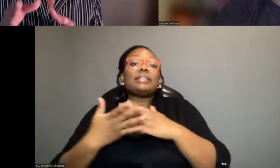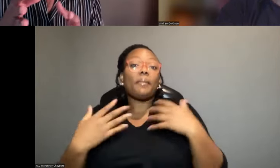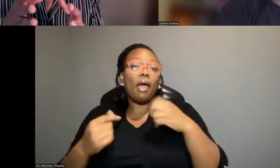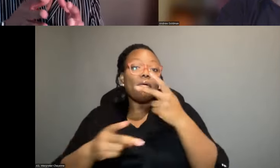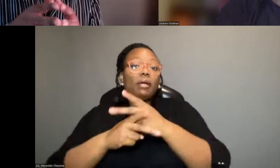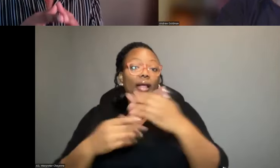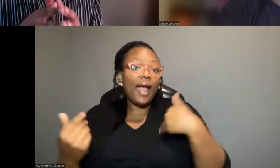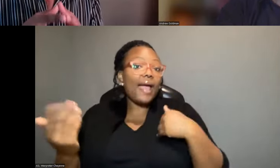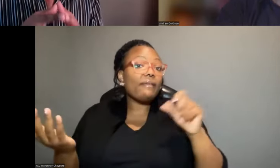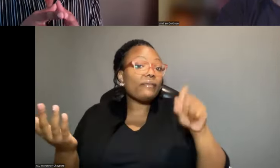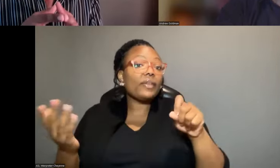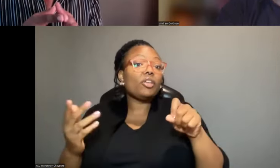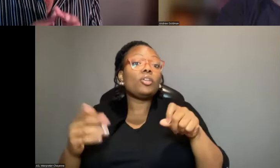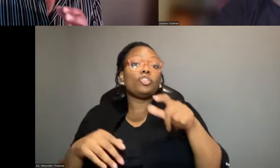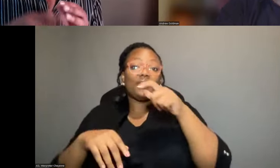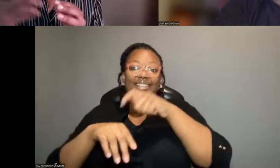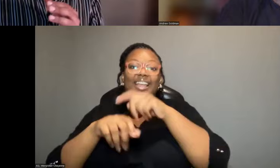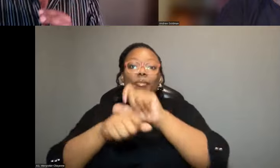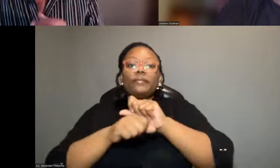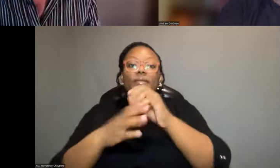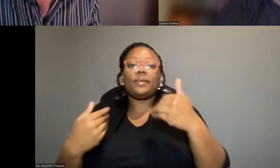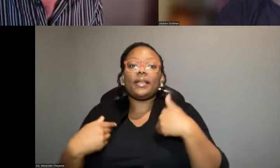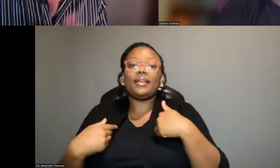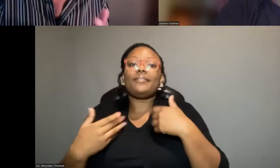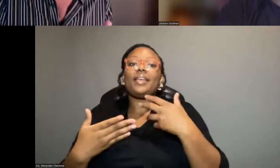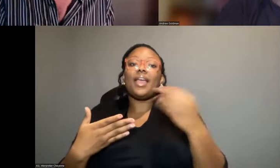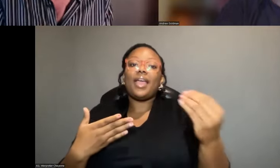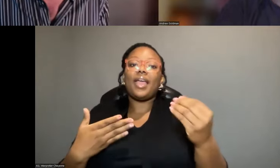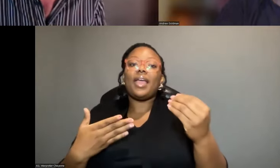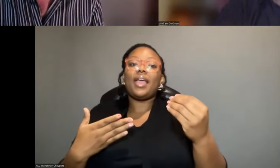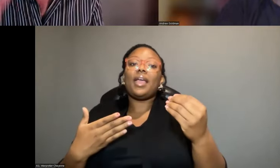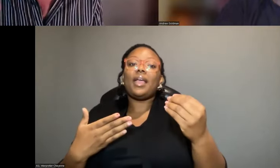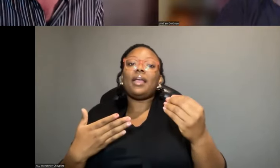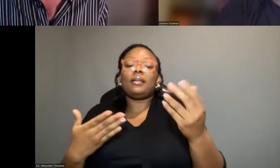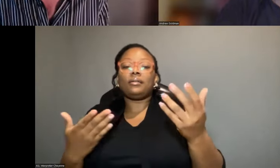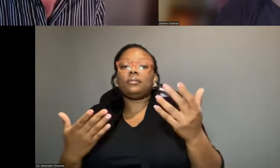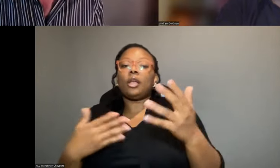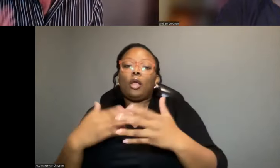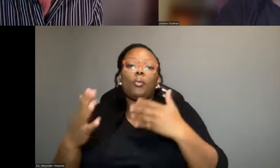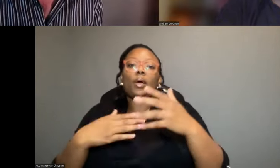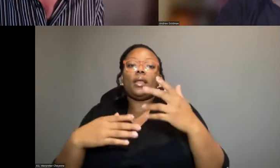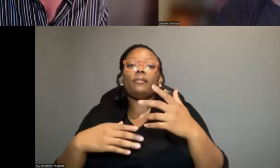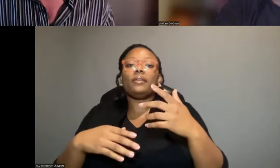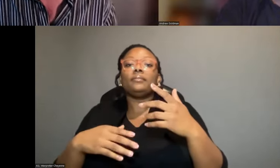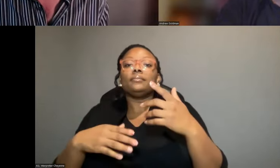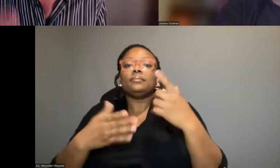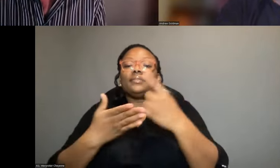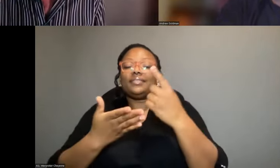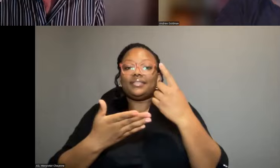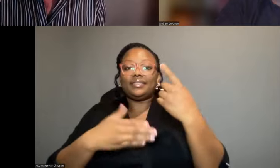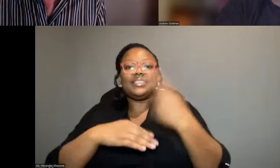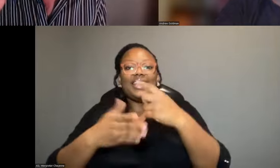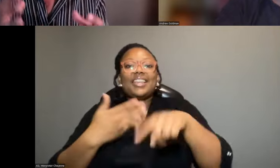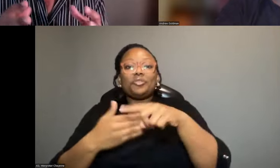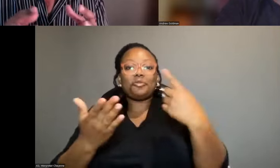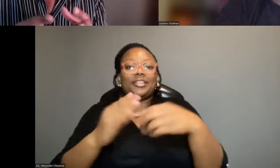during the period of enslavement. And just a plug for the talk on whatever day is next week where we talk about the medicinal practice of